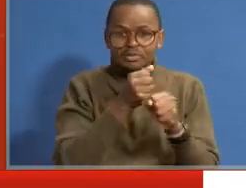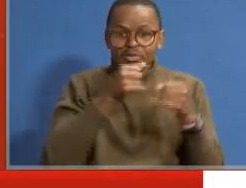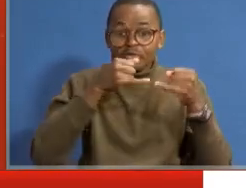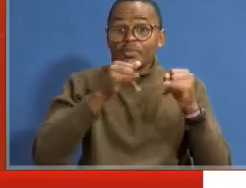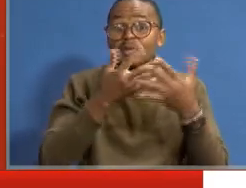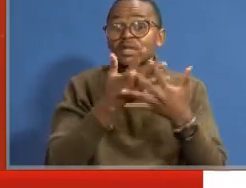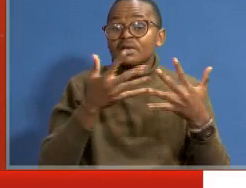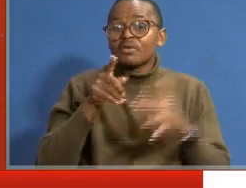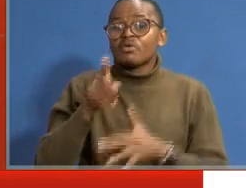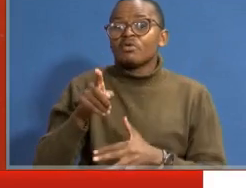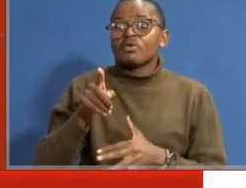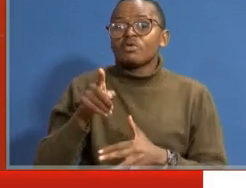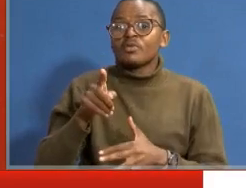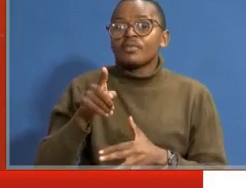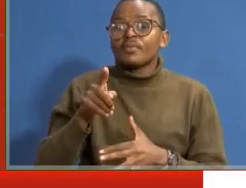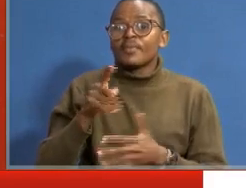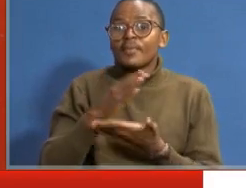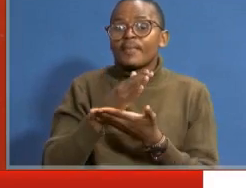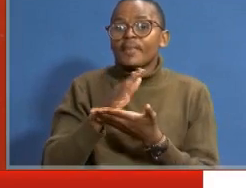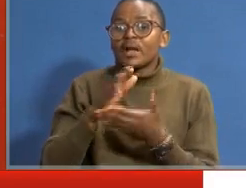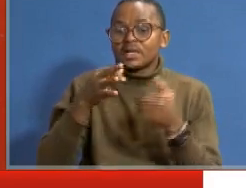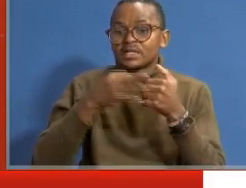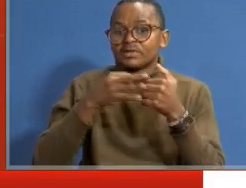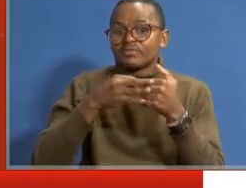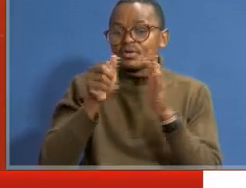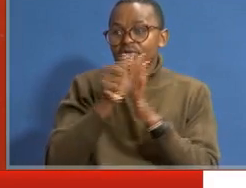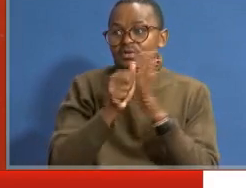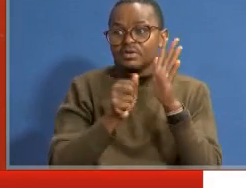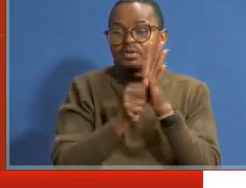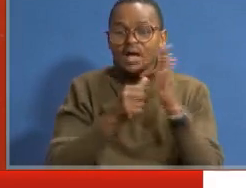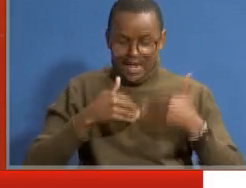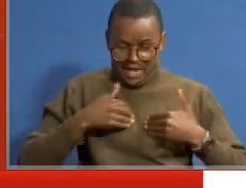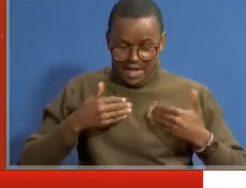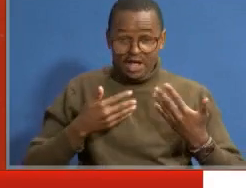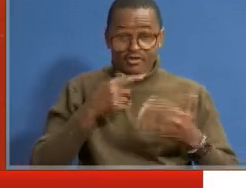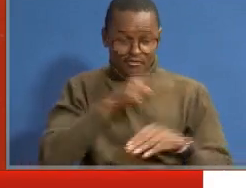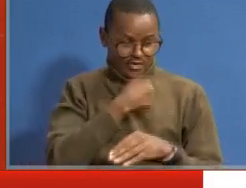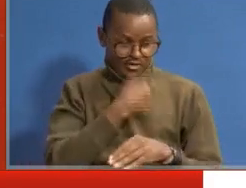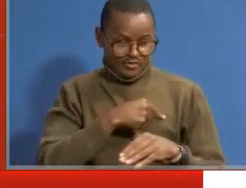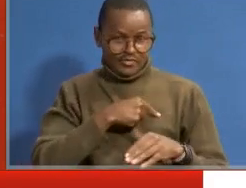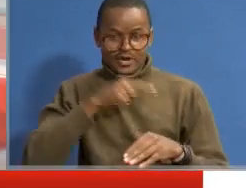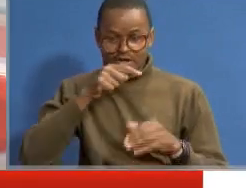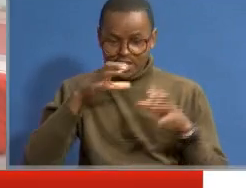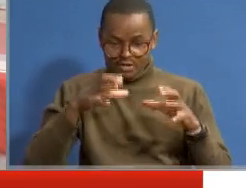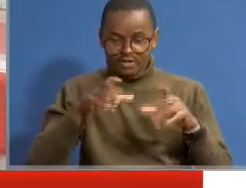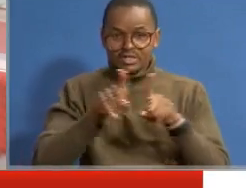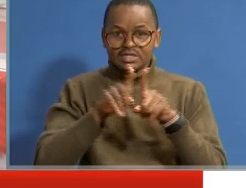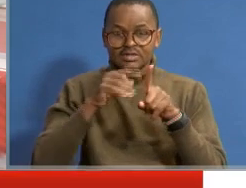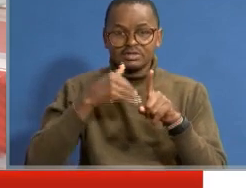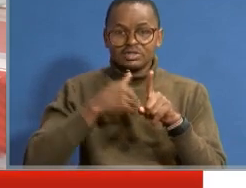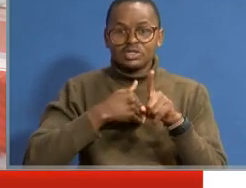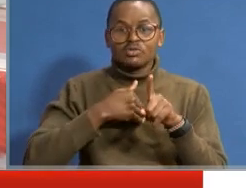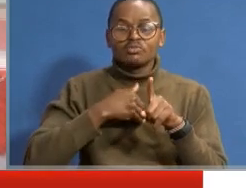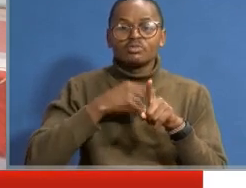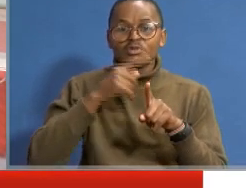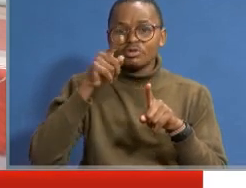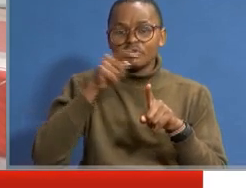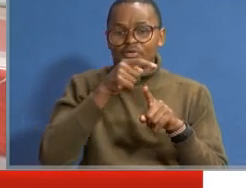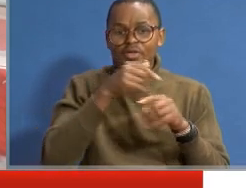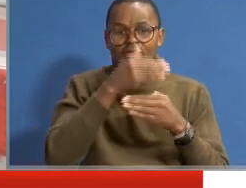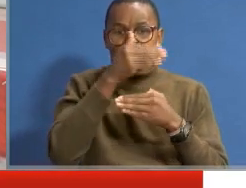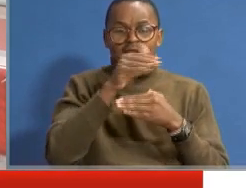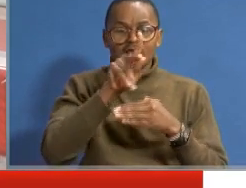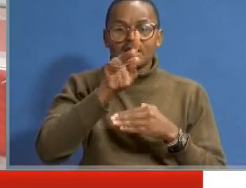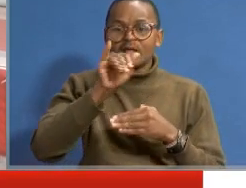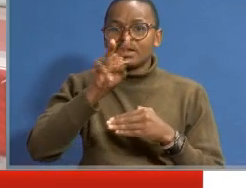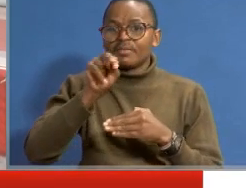implement some of this, because part eight of the act in itself has offenses and penalties, even to parents and guardians, and next of